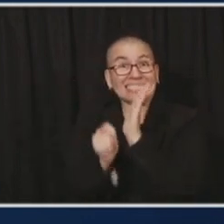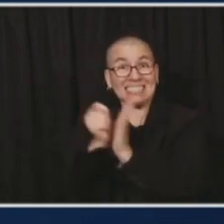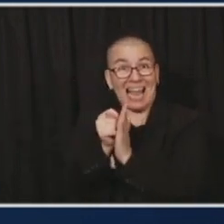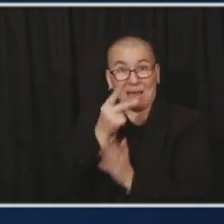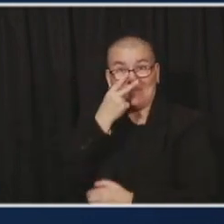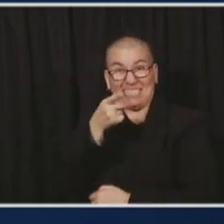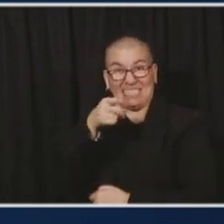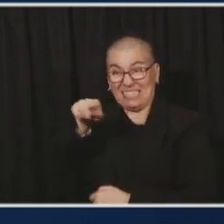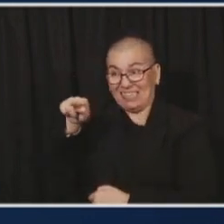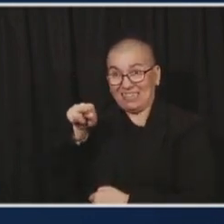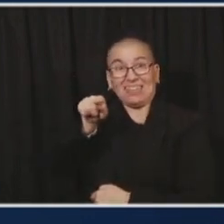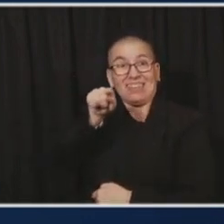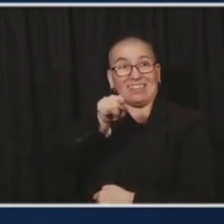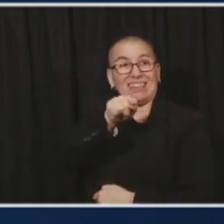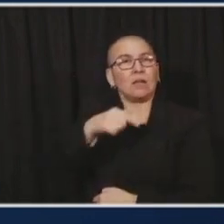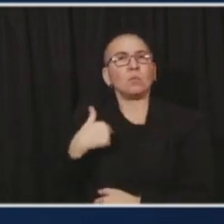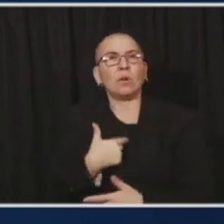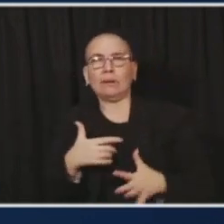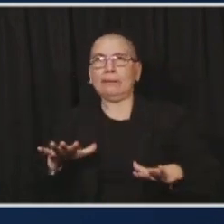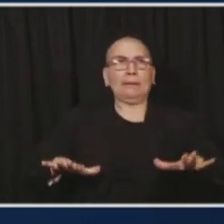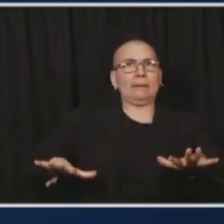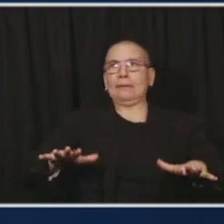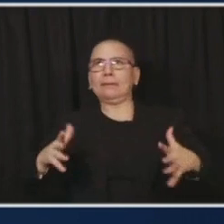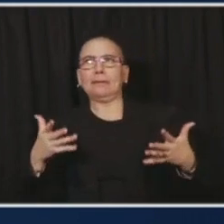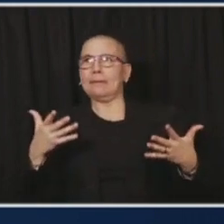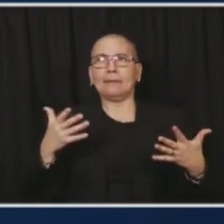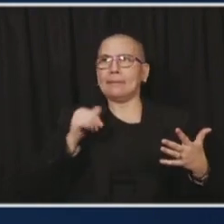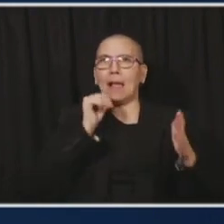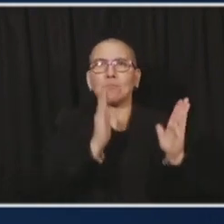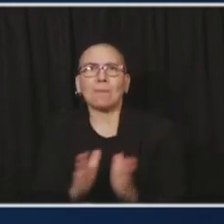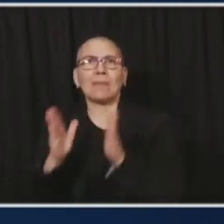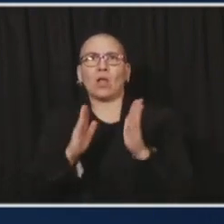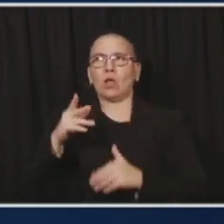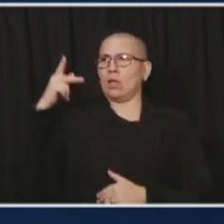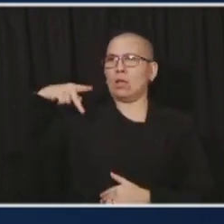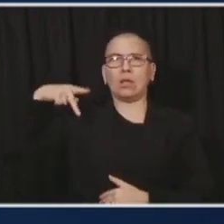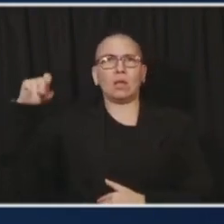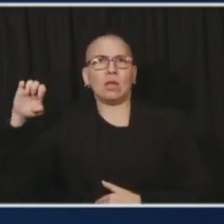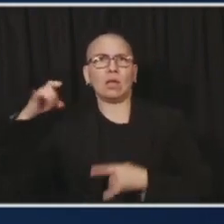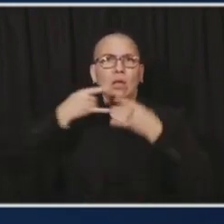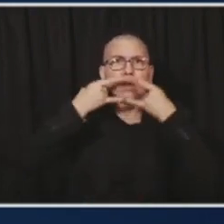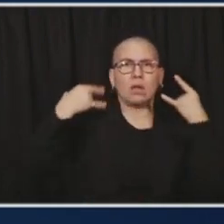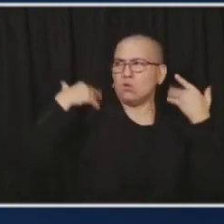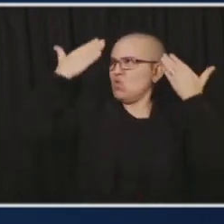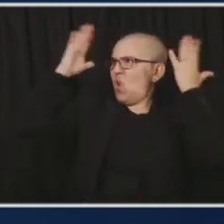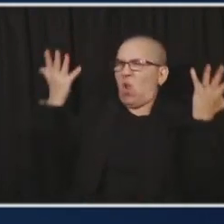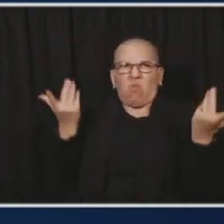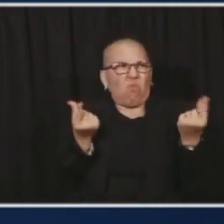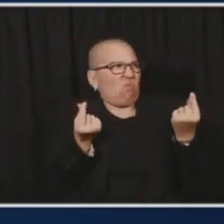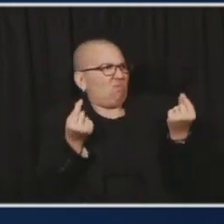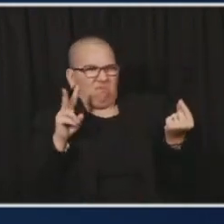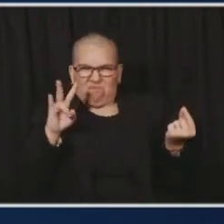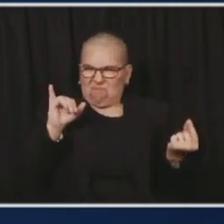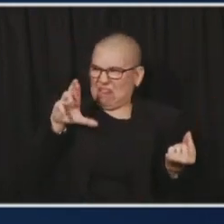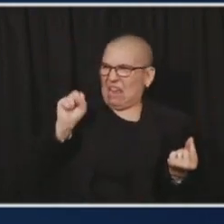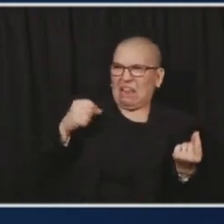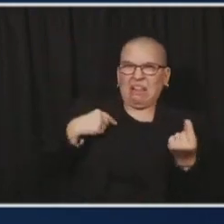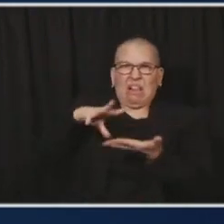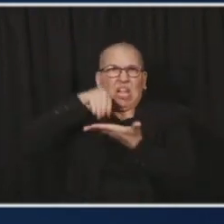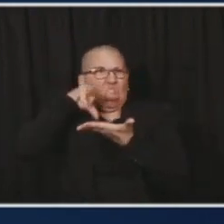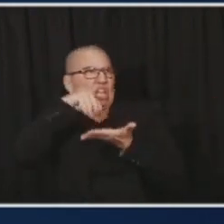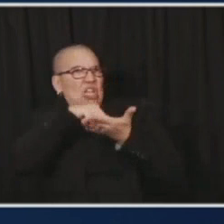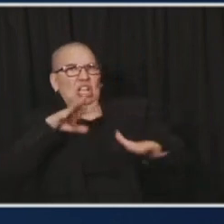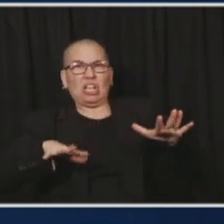because of PPE. We weren't as prepared and understood as much about COVID-19 through the hard work and